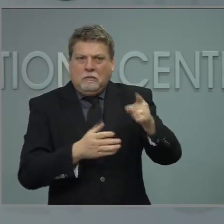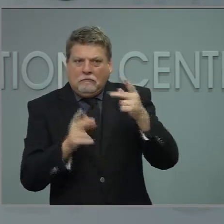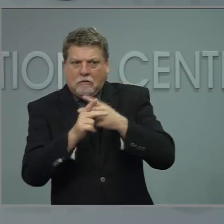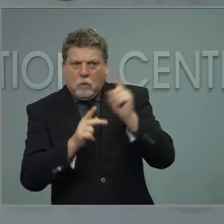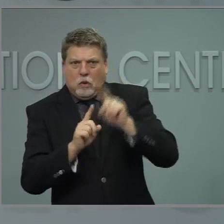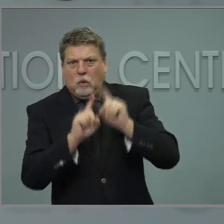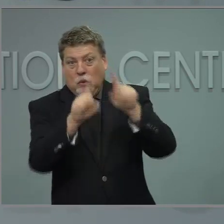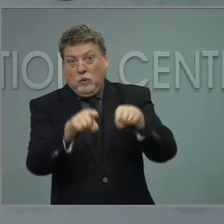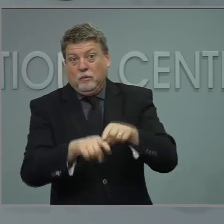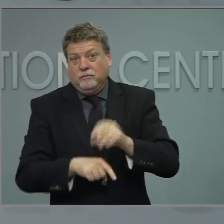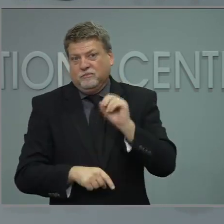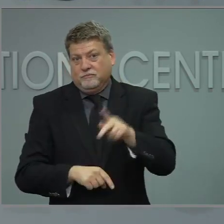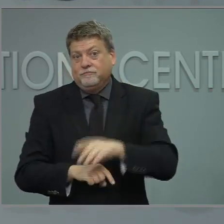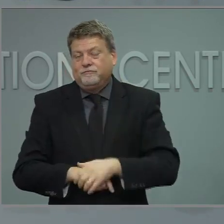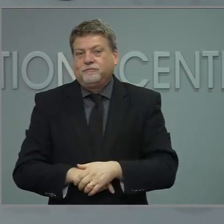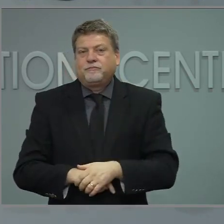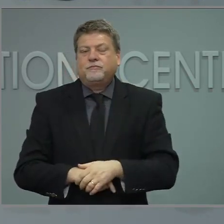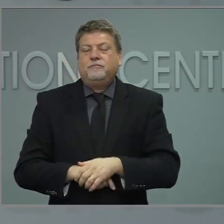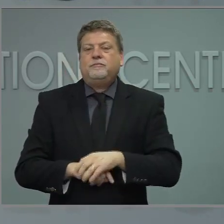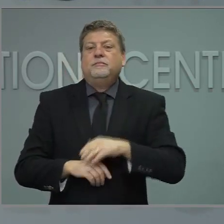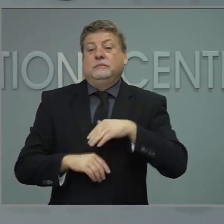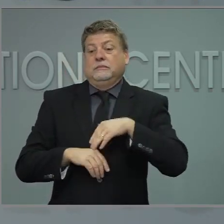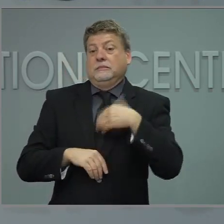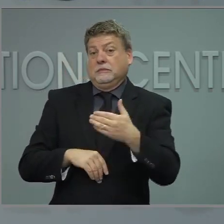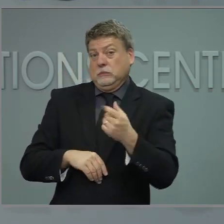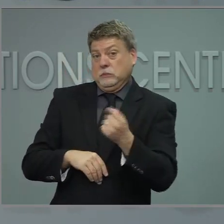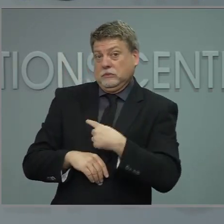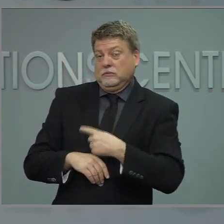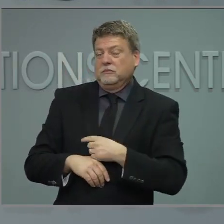Our next question is from Michael Hyland with CBS 17.